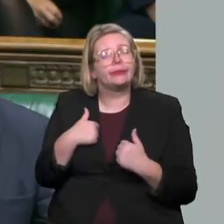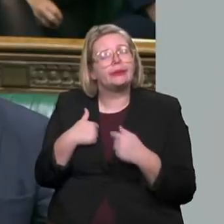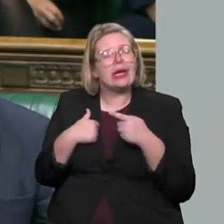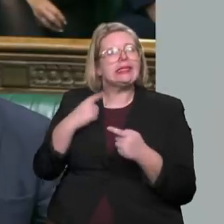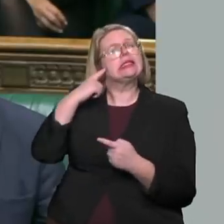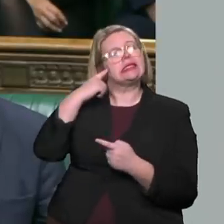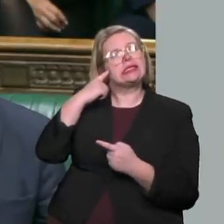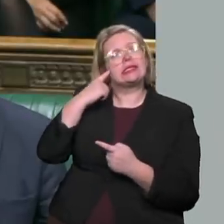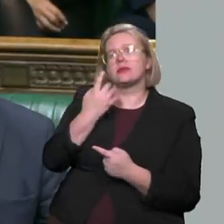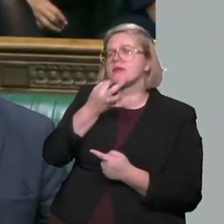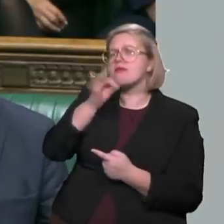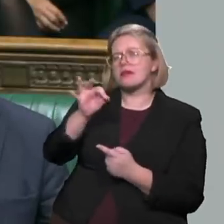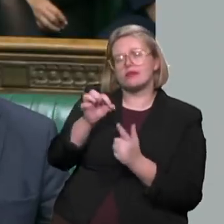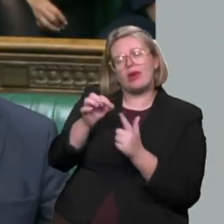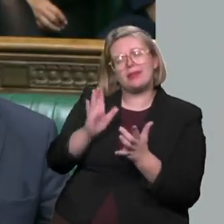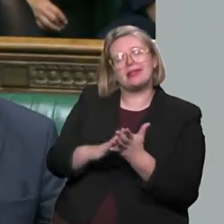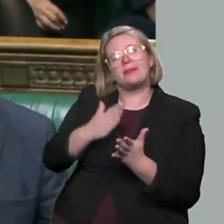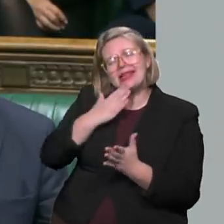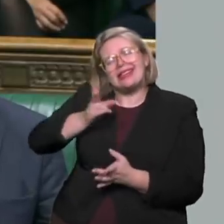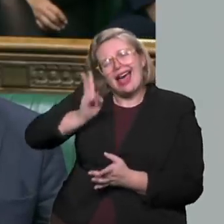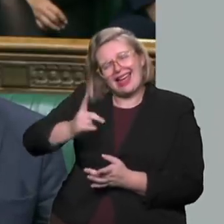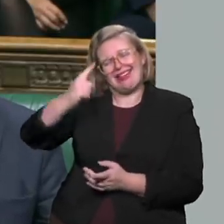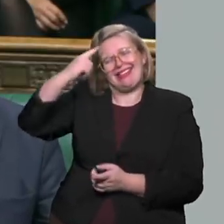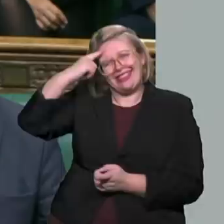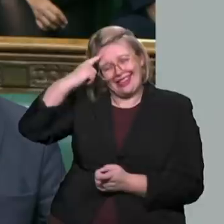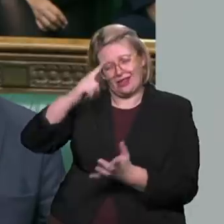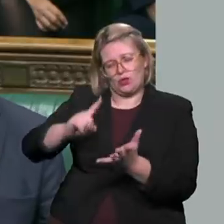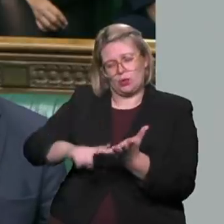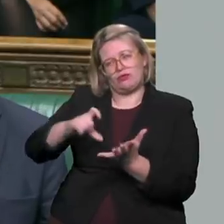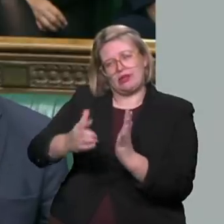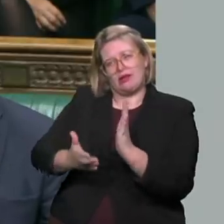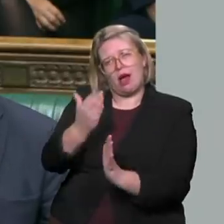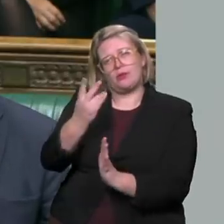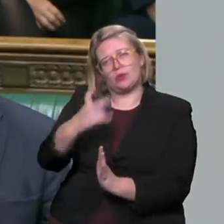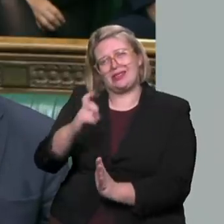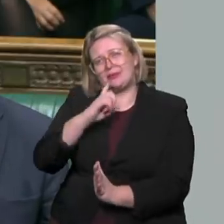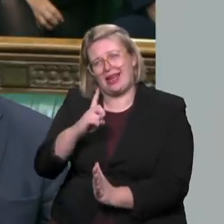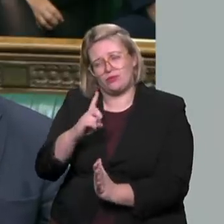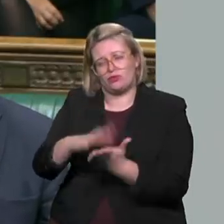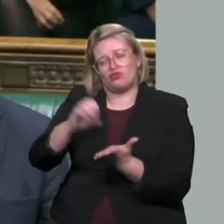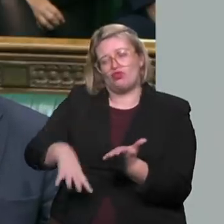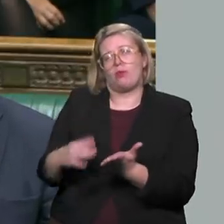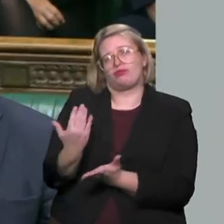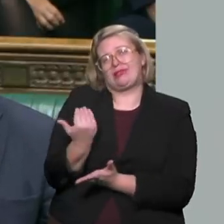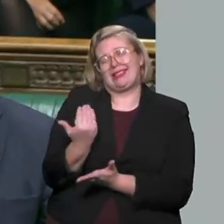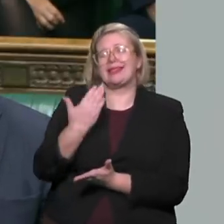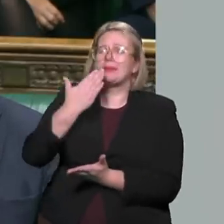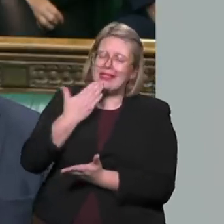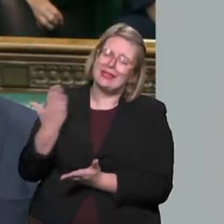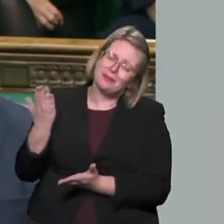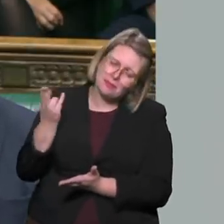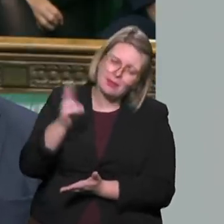his scrapping of the universal credit uplift and reinstate the £20 a week